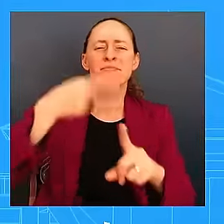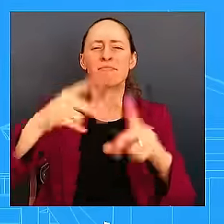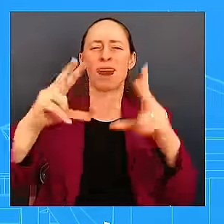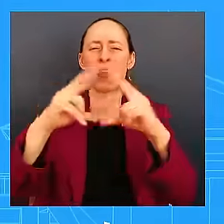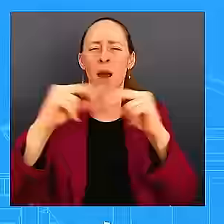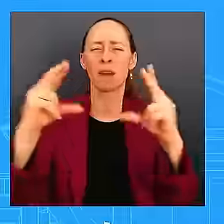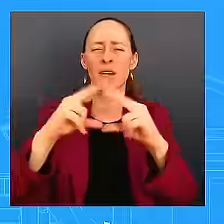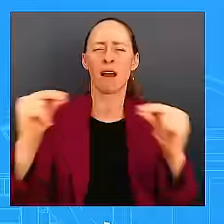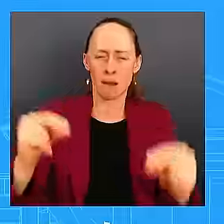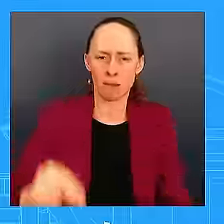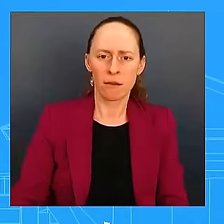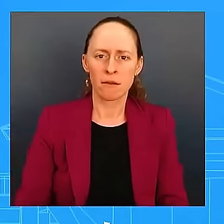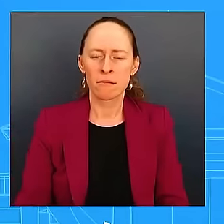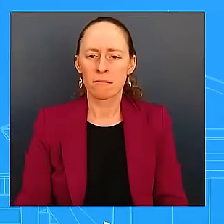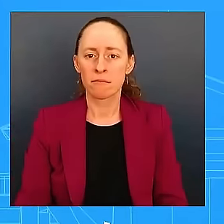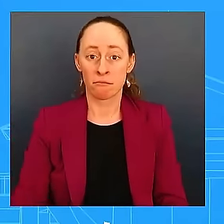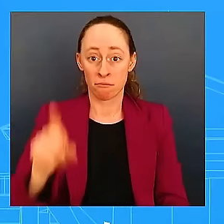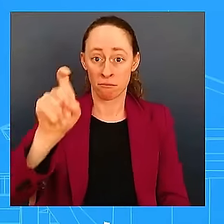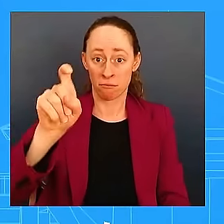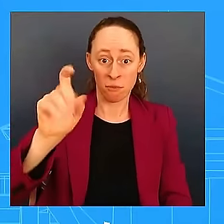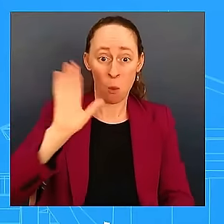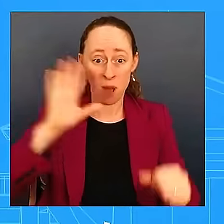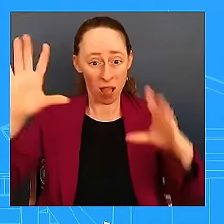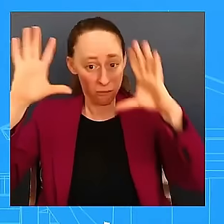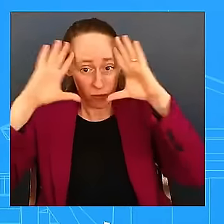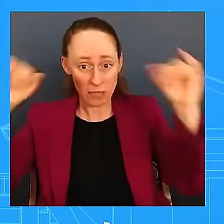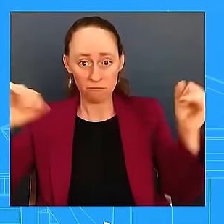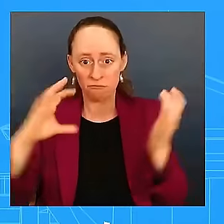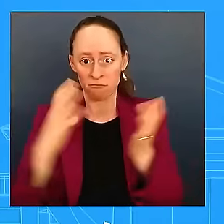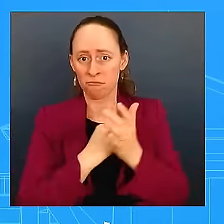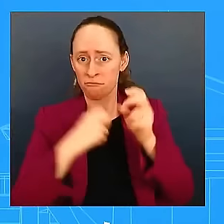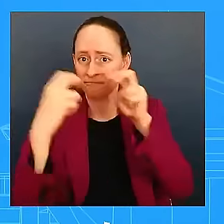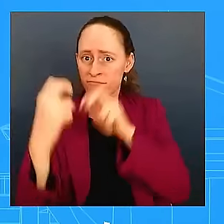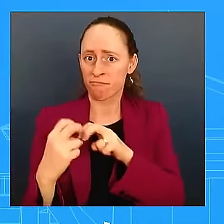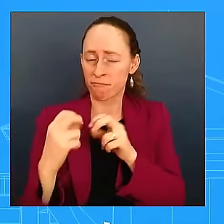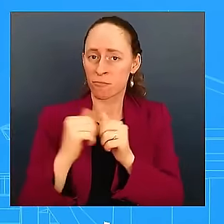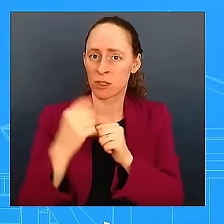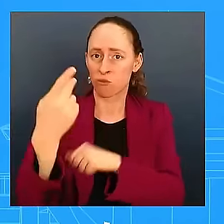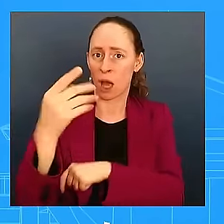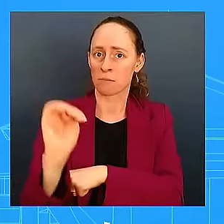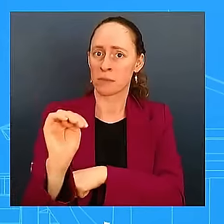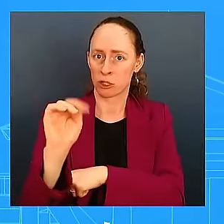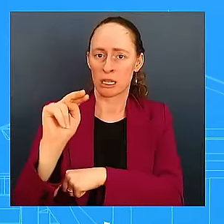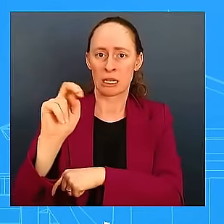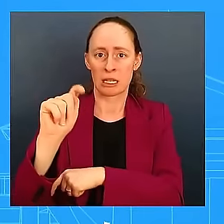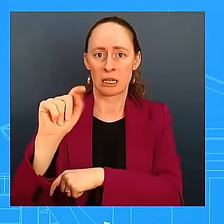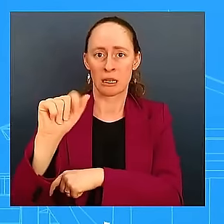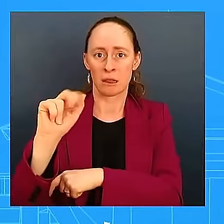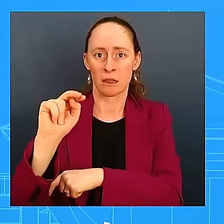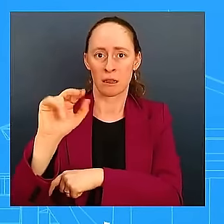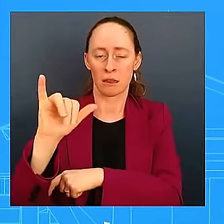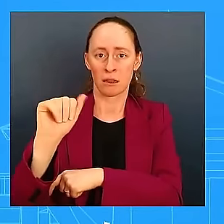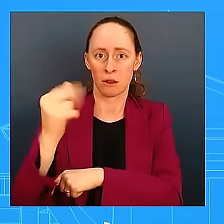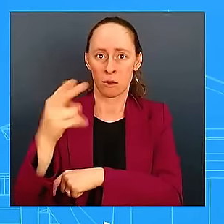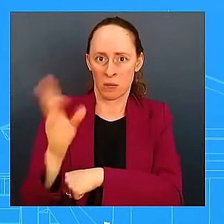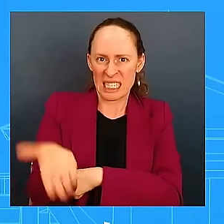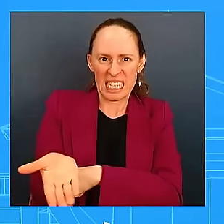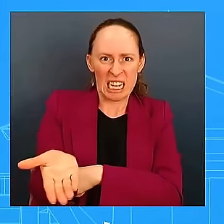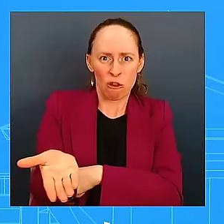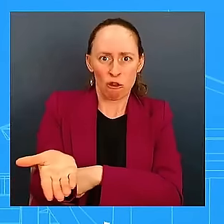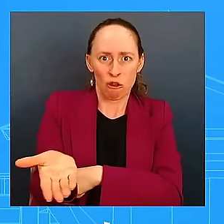.S.? I don't have any meetings to preview. But I can tell you, as I've said multiple times, our teams